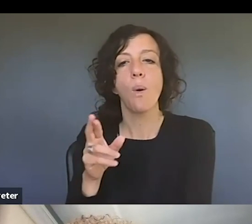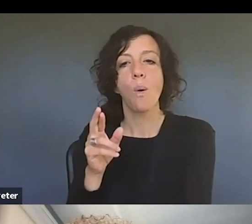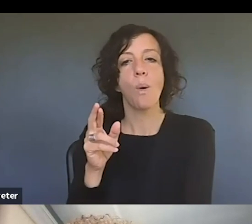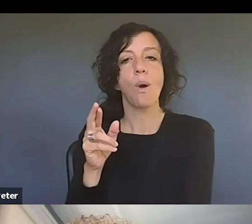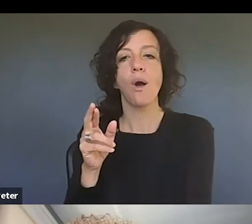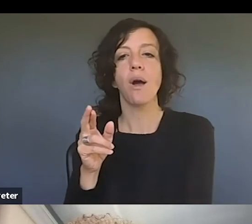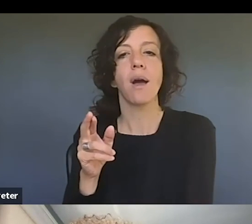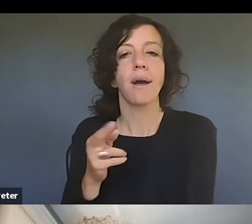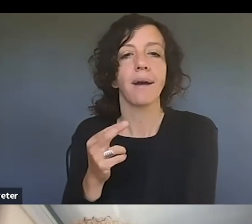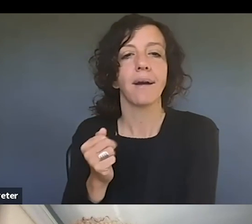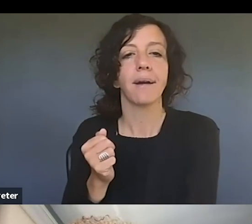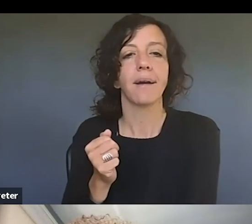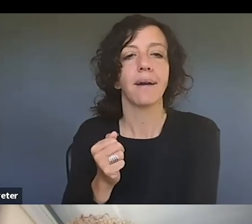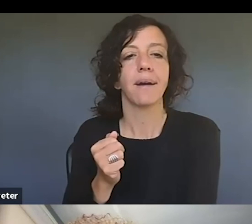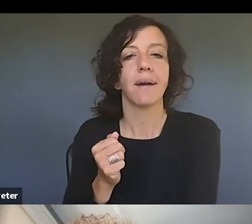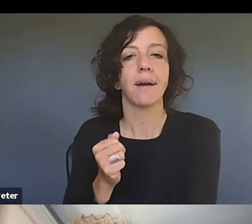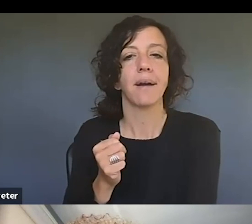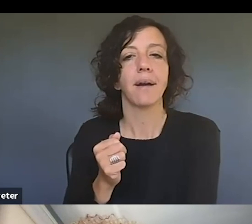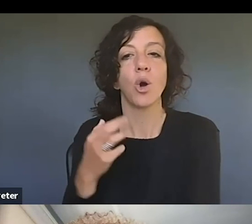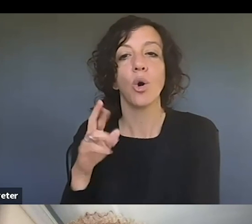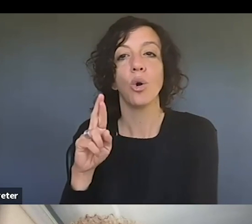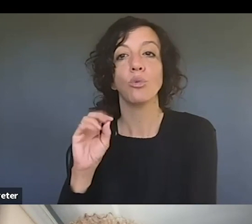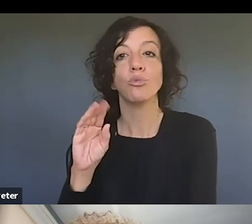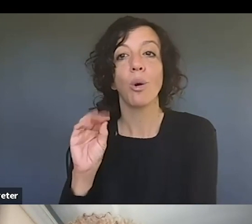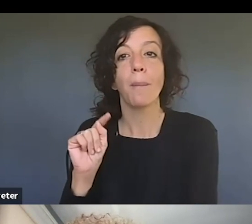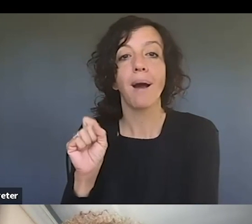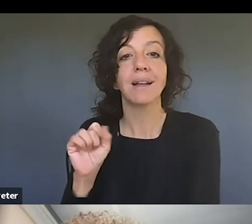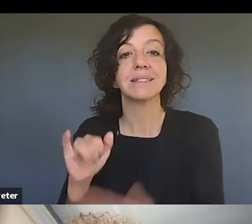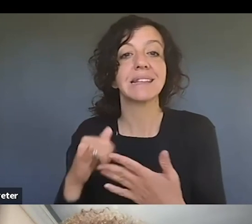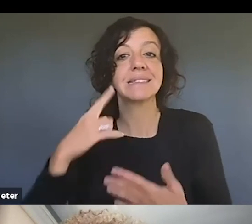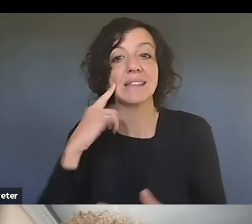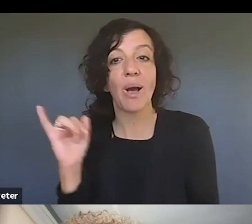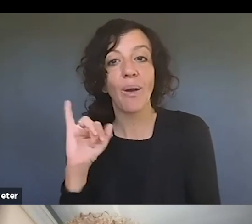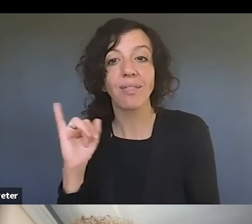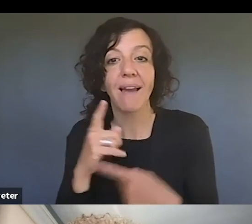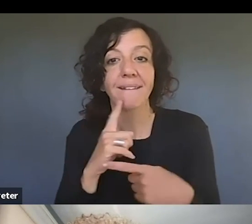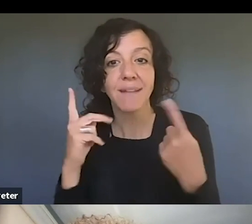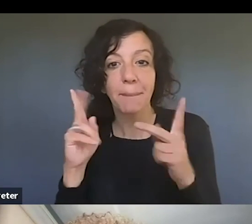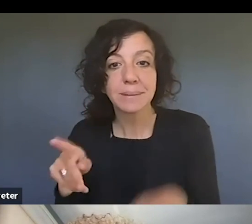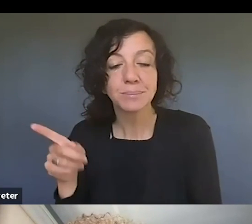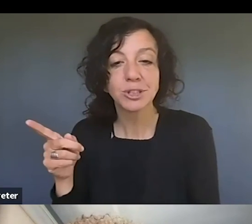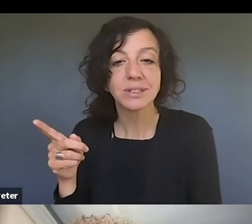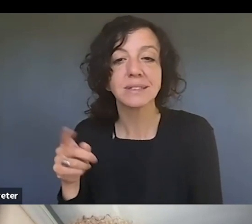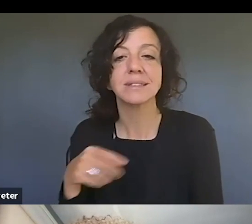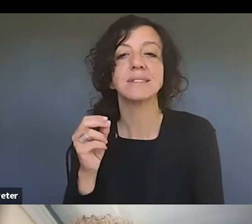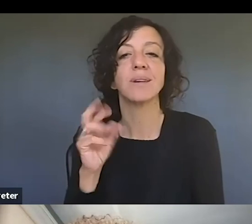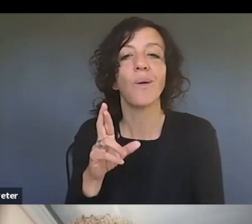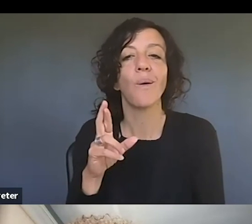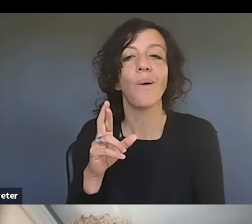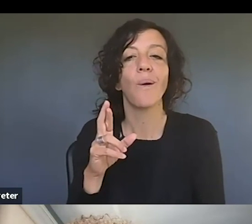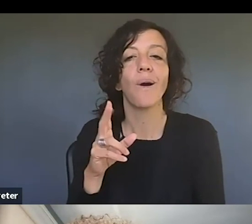know robots that sound like celebrities or you know celebrity